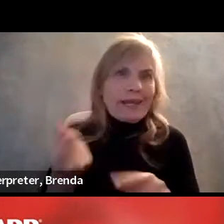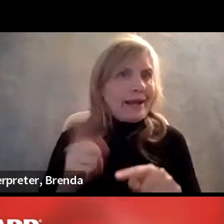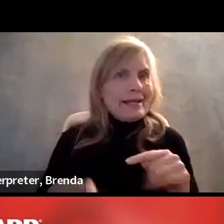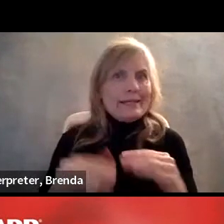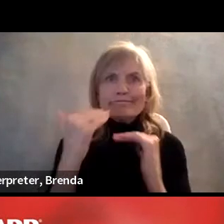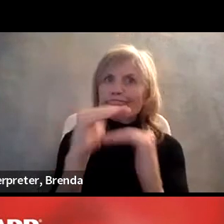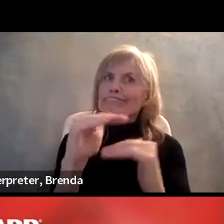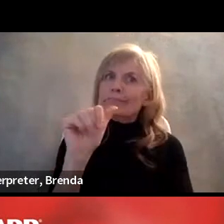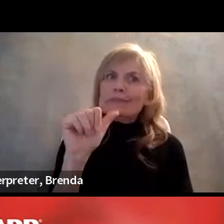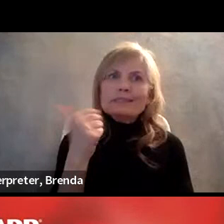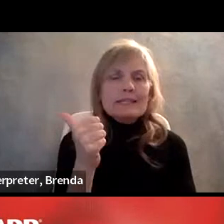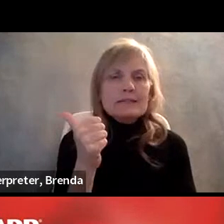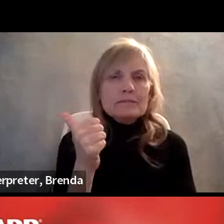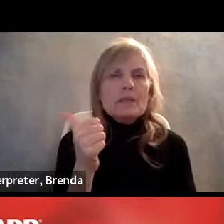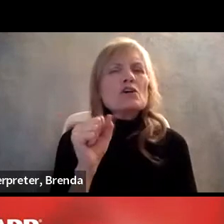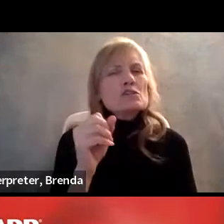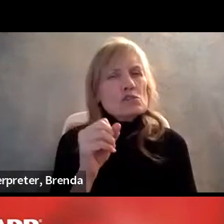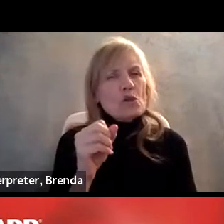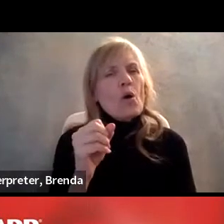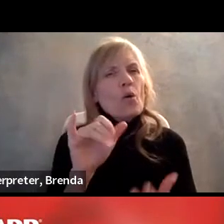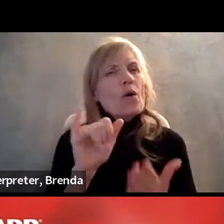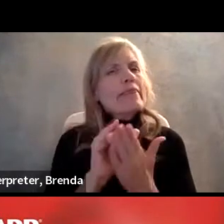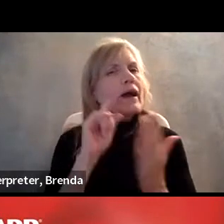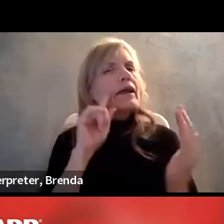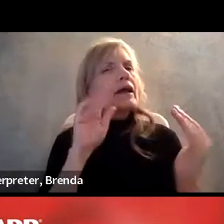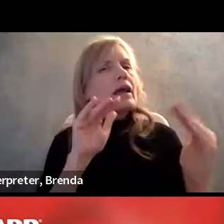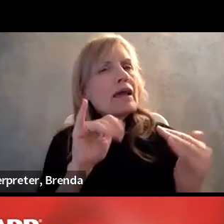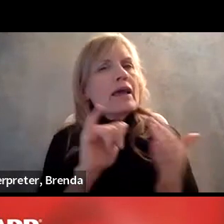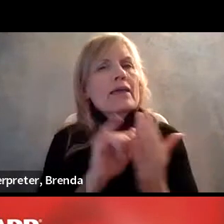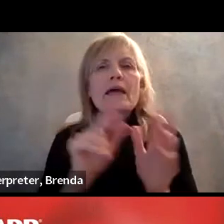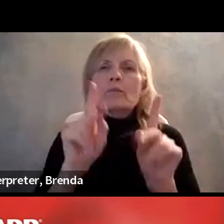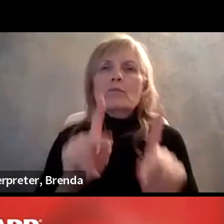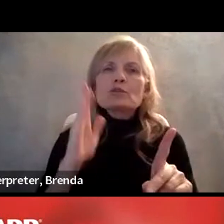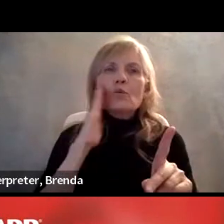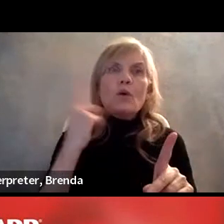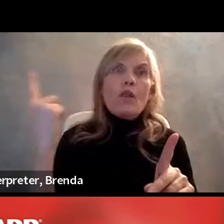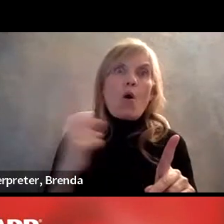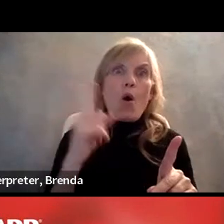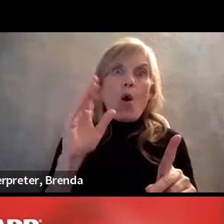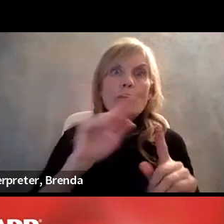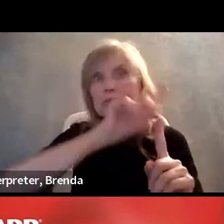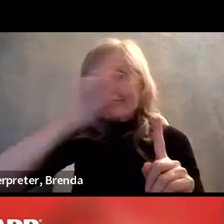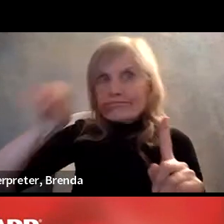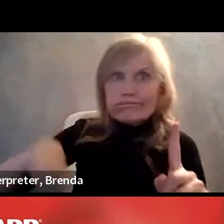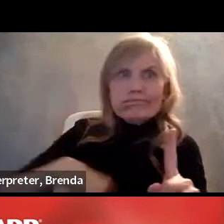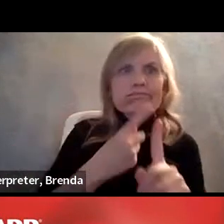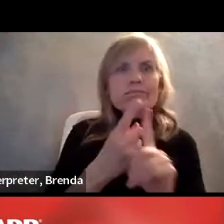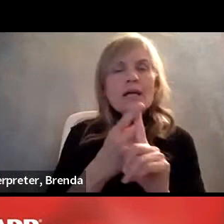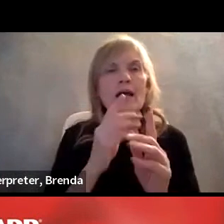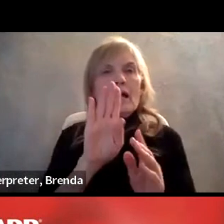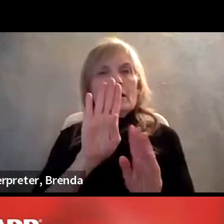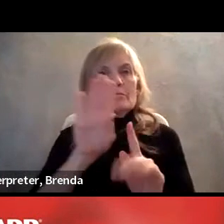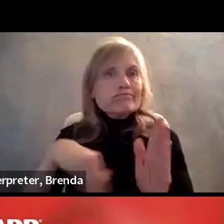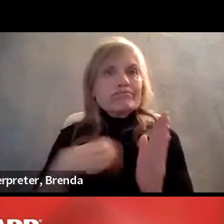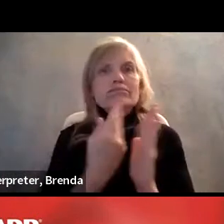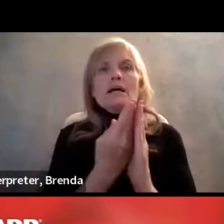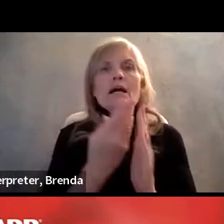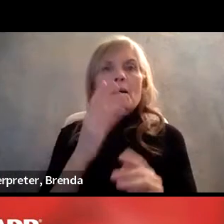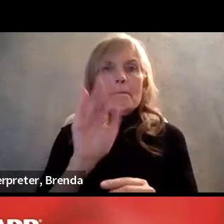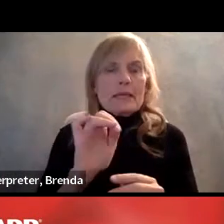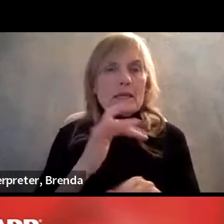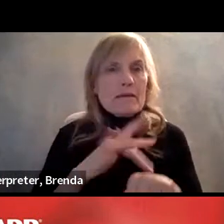sort of, you know, availability and that expectation that someone will always be available. Um, that can be a real barrier. Um,